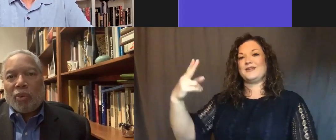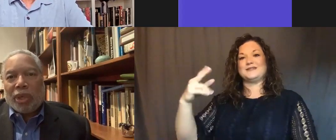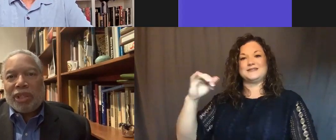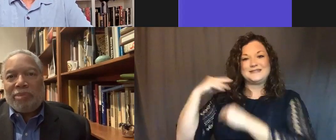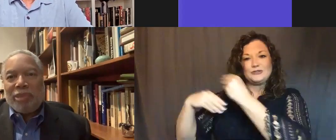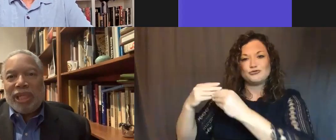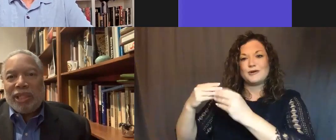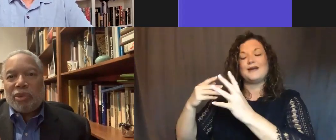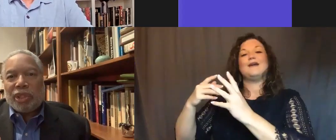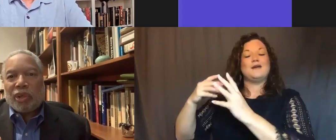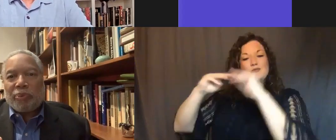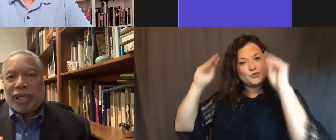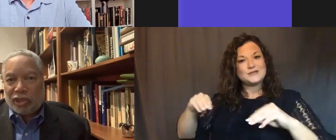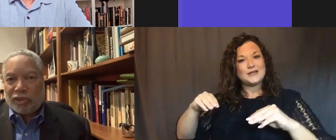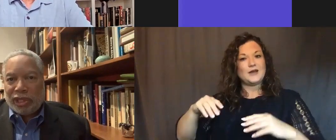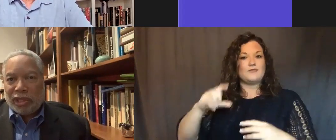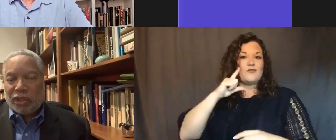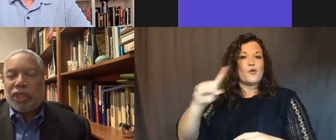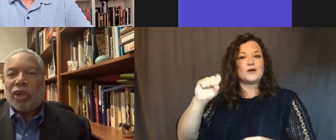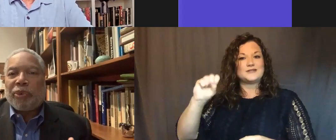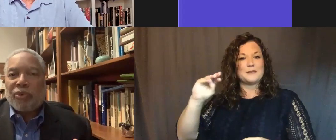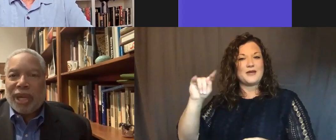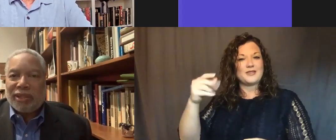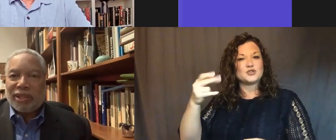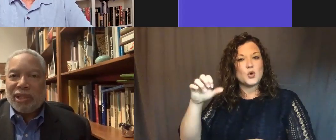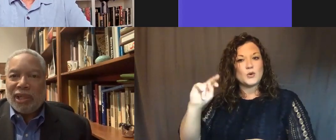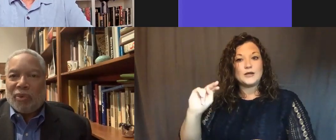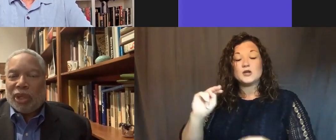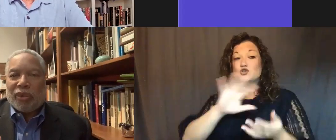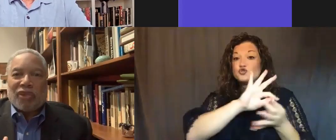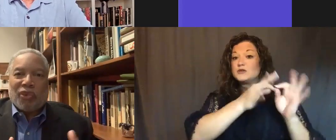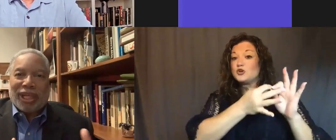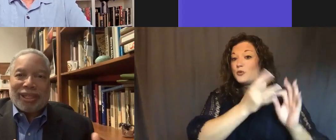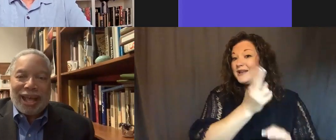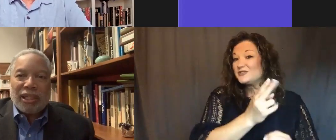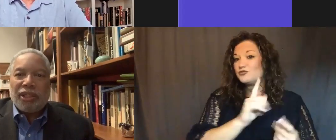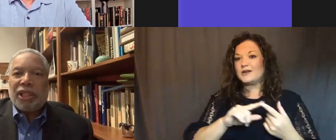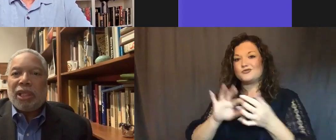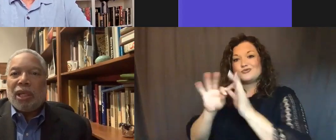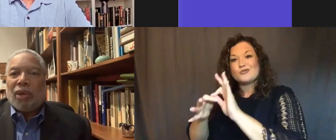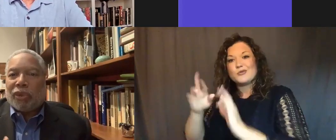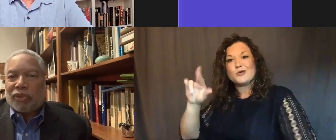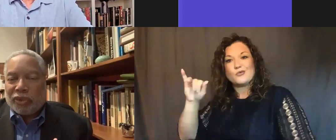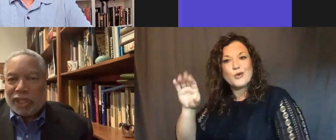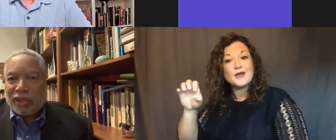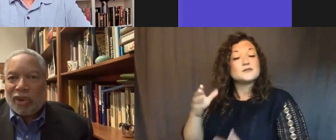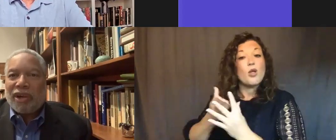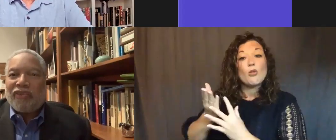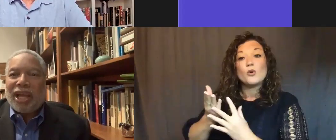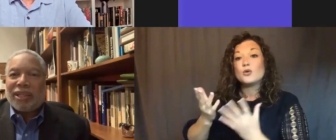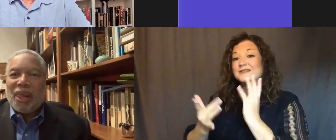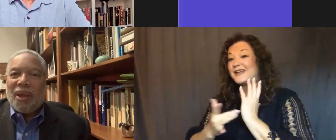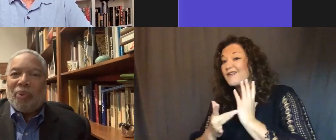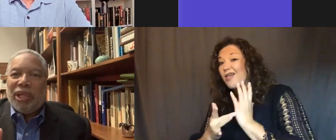about what does it mean to interpret history, to interpret race, whether it's through technology, whether it's through traditional